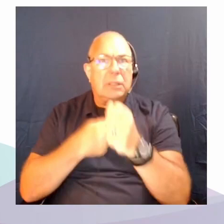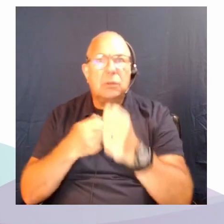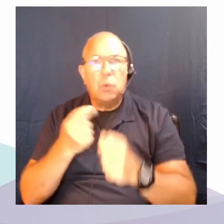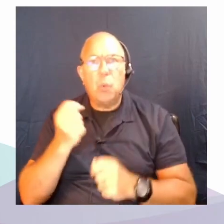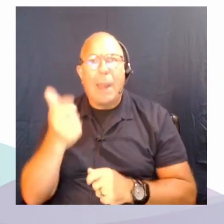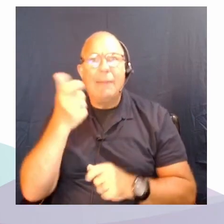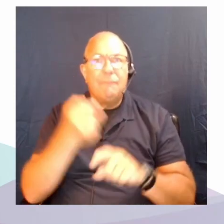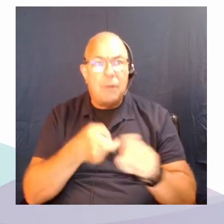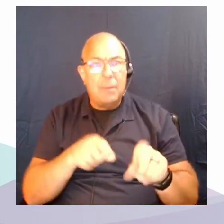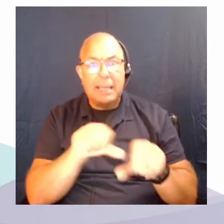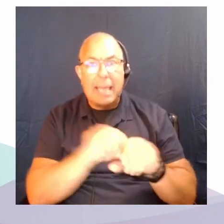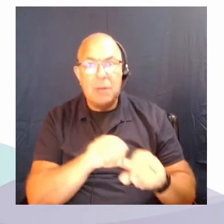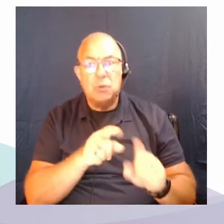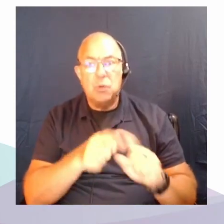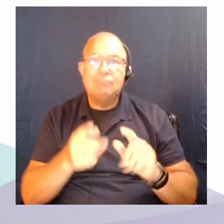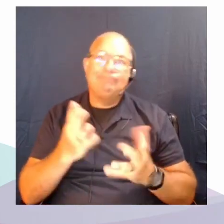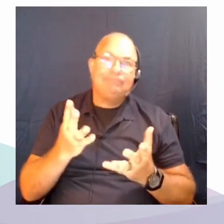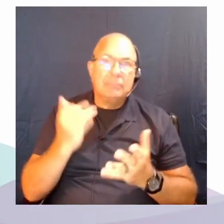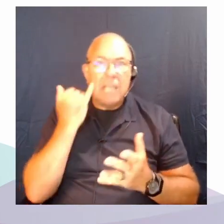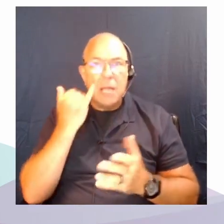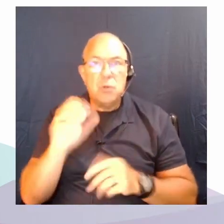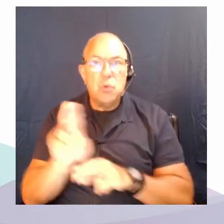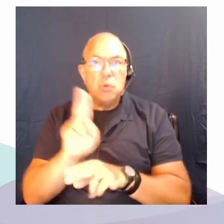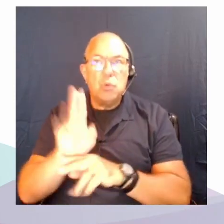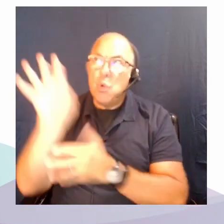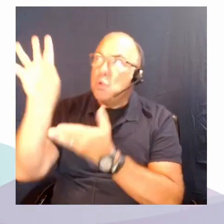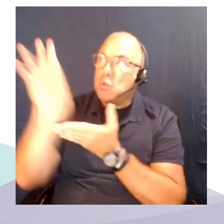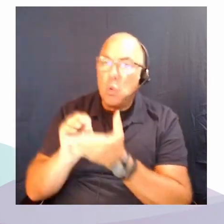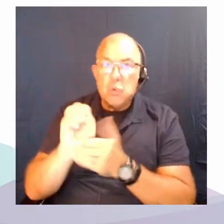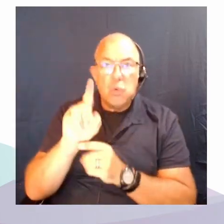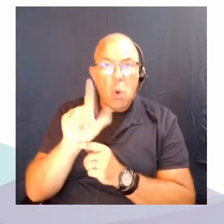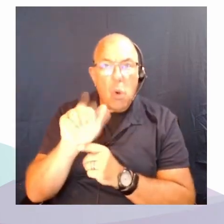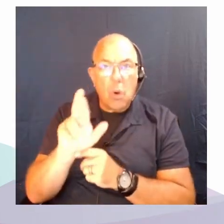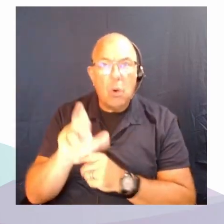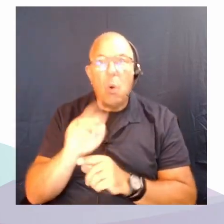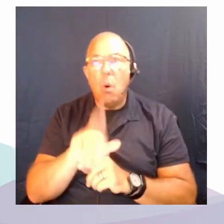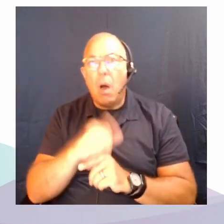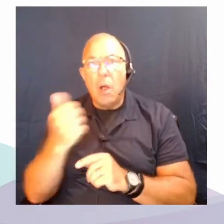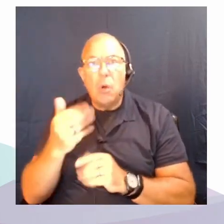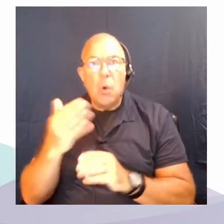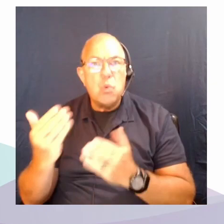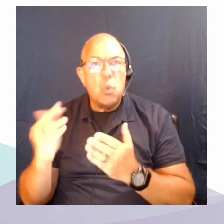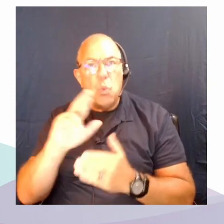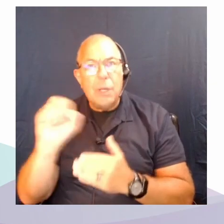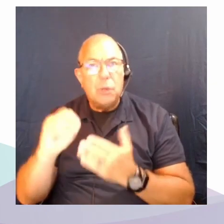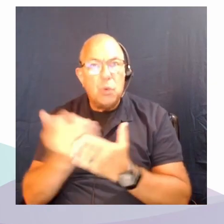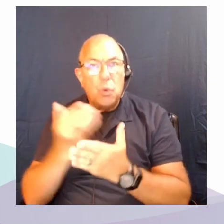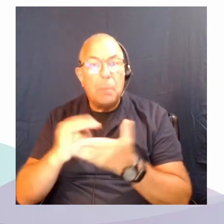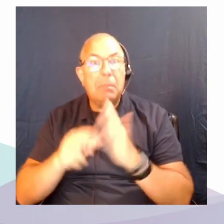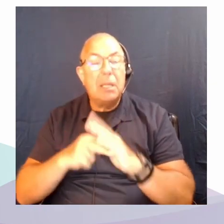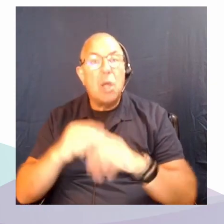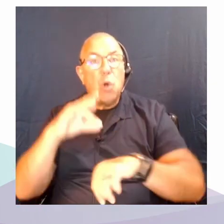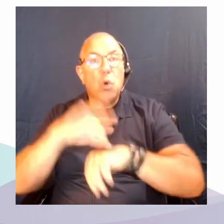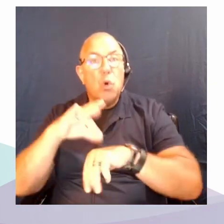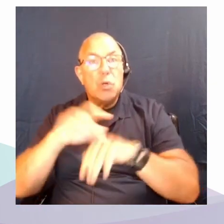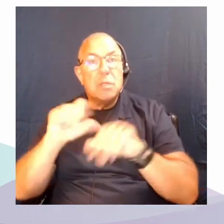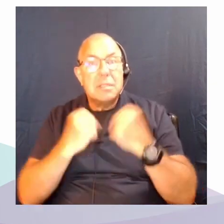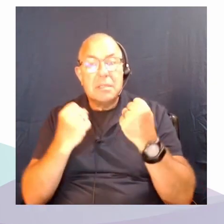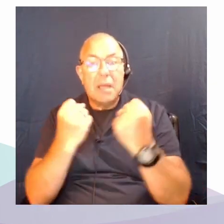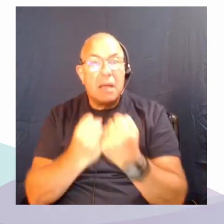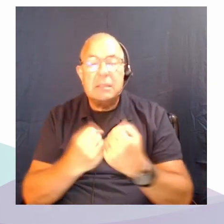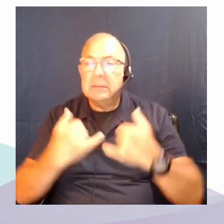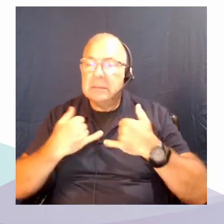let's say, solar energy or other kinds of renewables, much of global society would nevertheless still be a fossil fuel